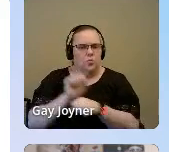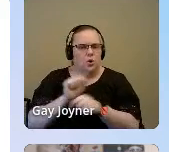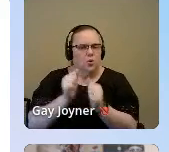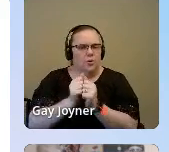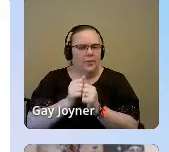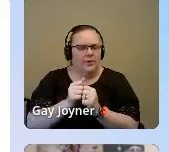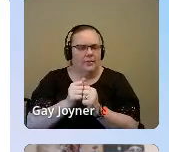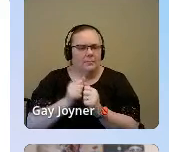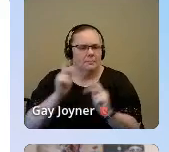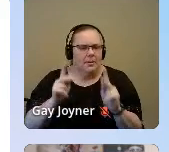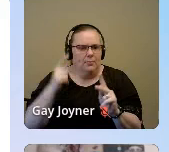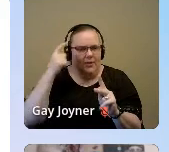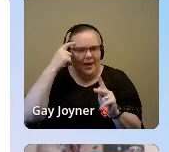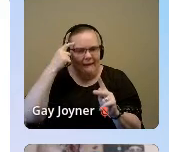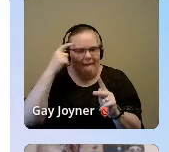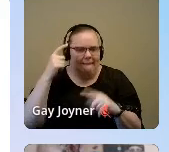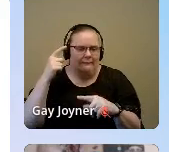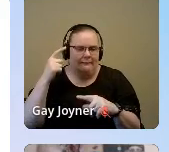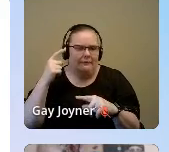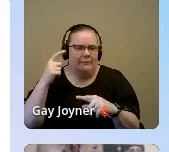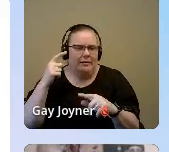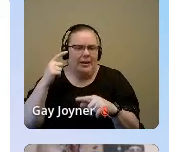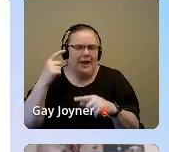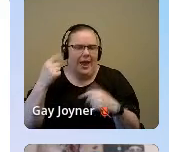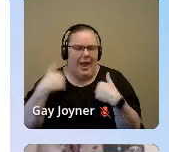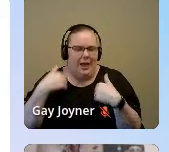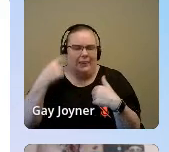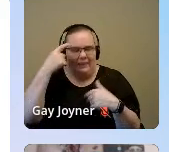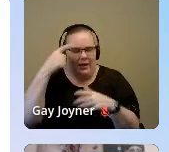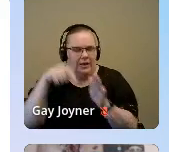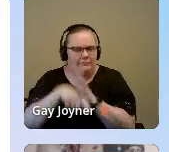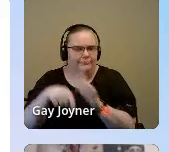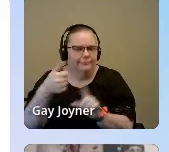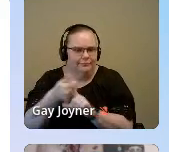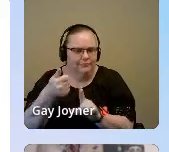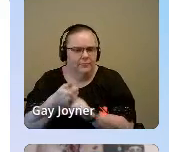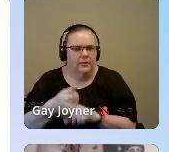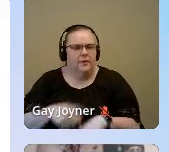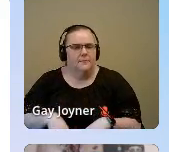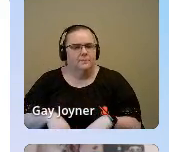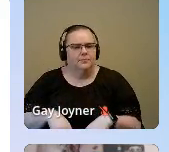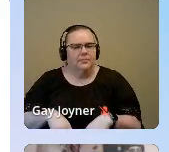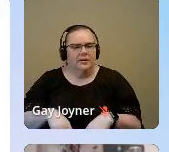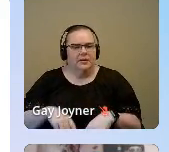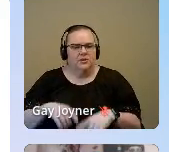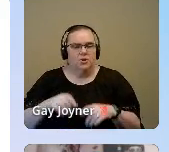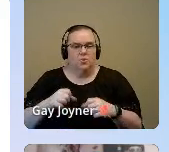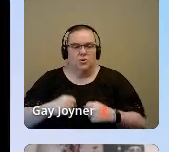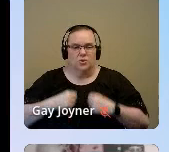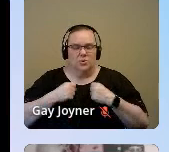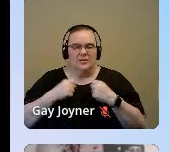And watch at hospital is just like a juvenile facility. I was trying to survive the help they were giving to me.